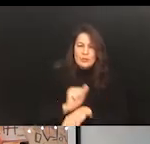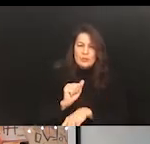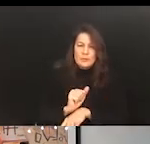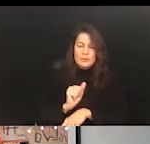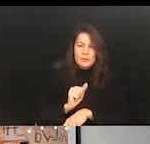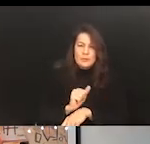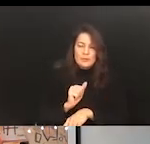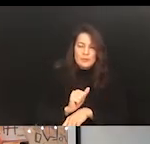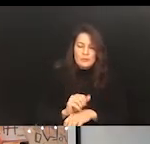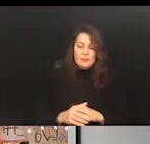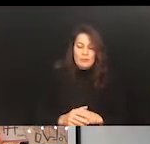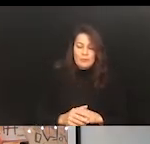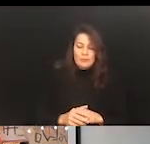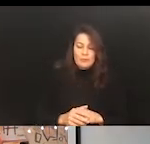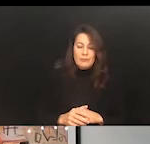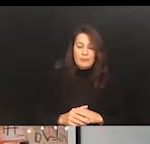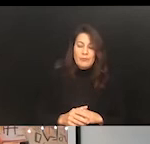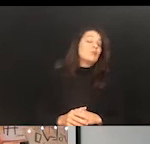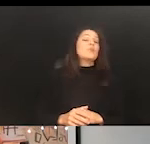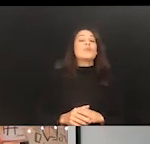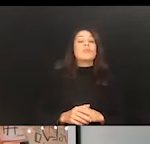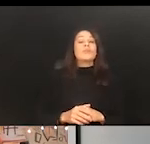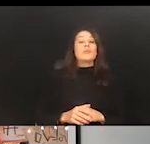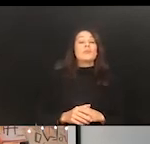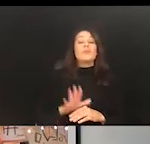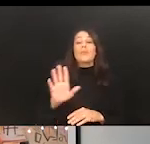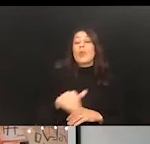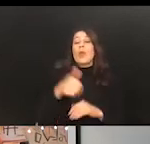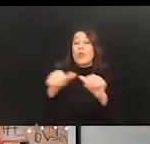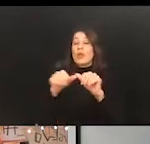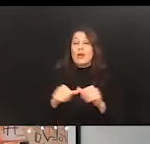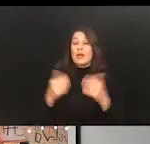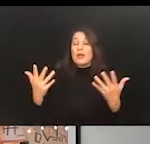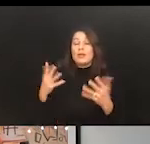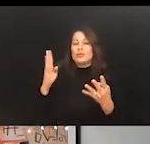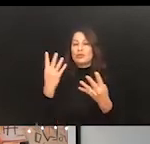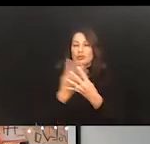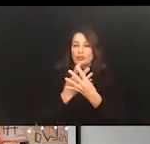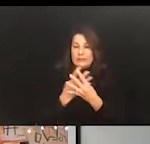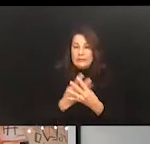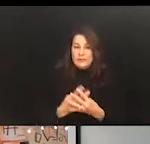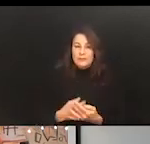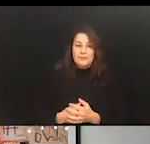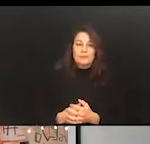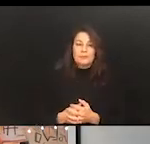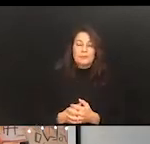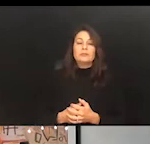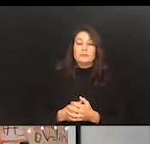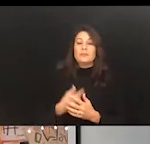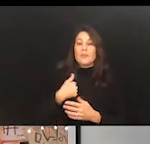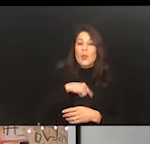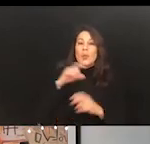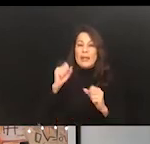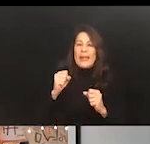The other area is screening. So, okay, so we're, we can crunch through a bunch of the data. Well, now how do you pick candidates? So,